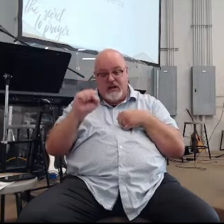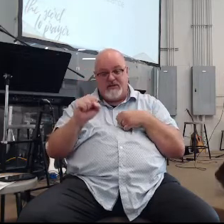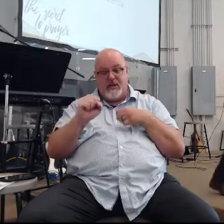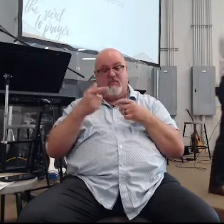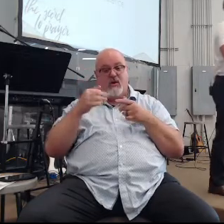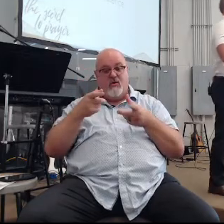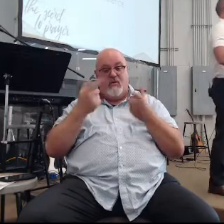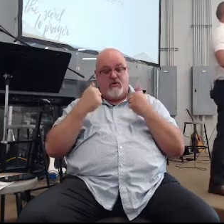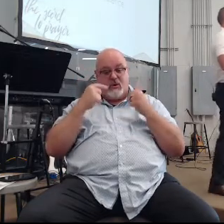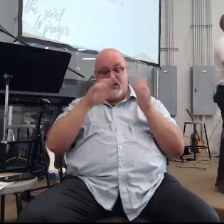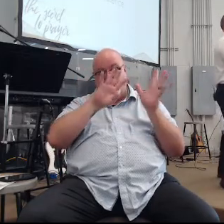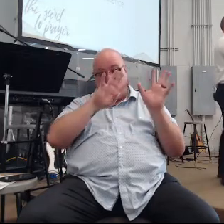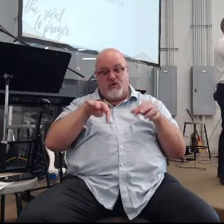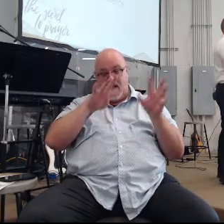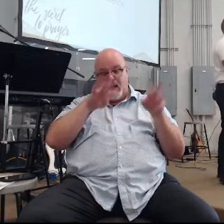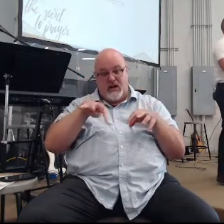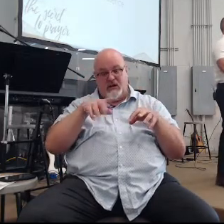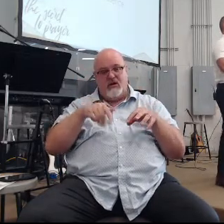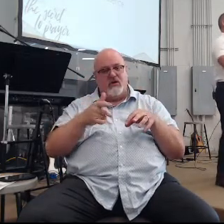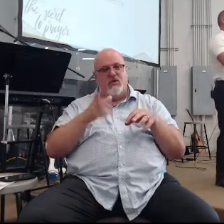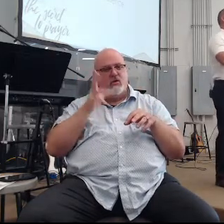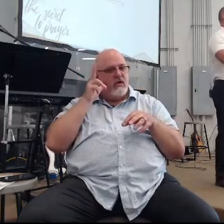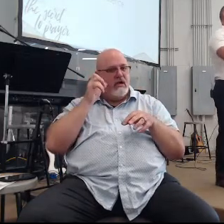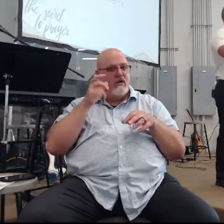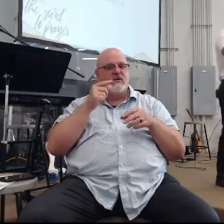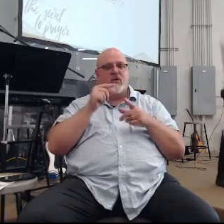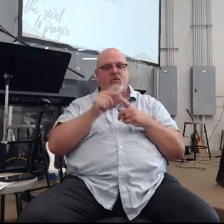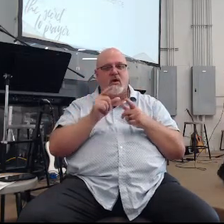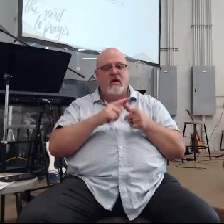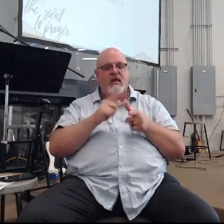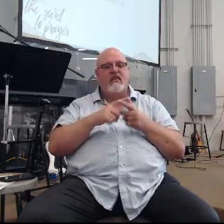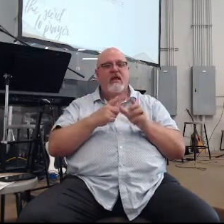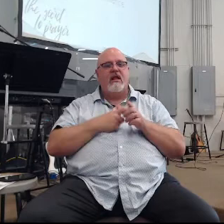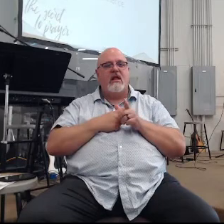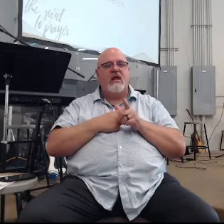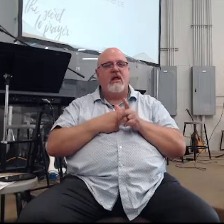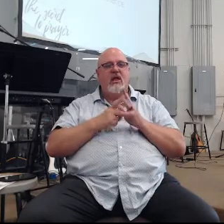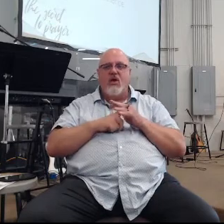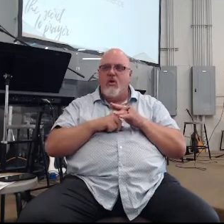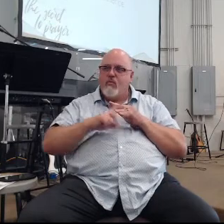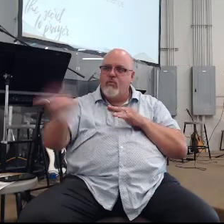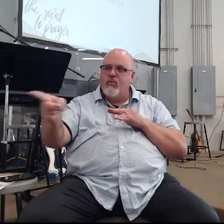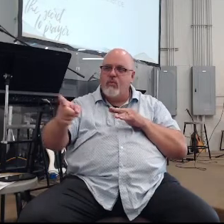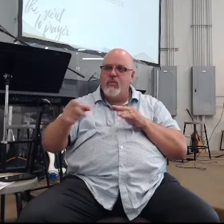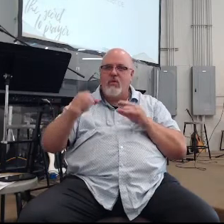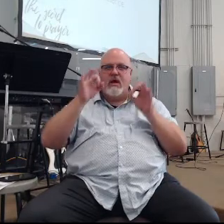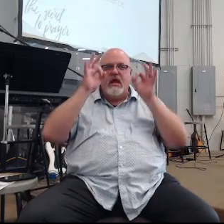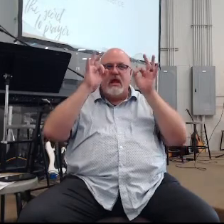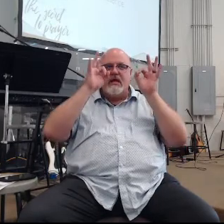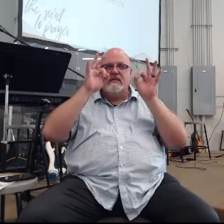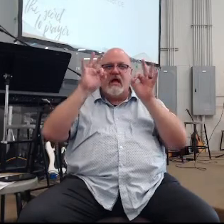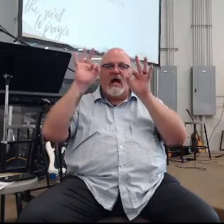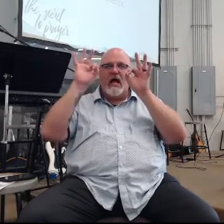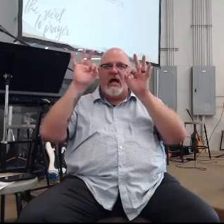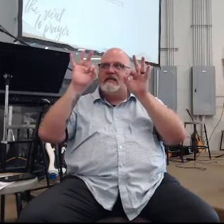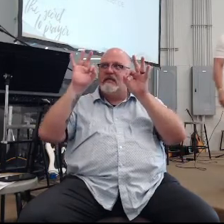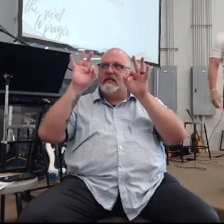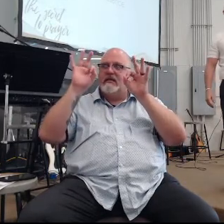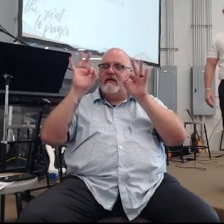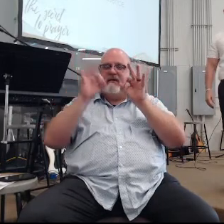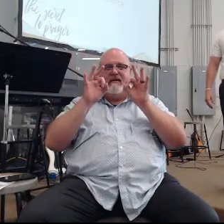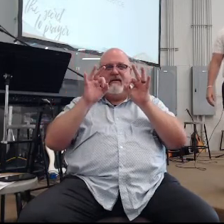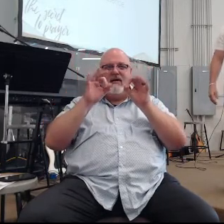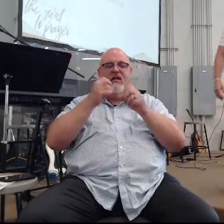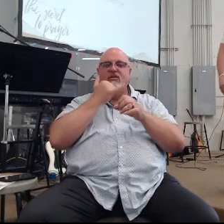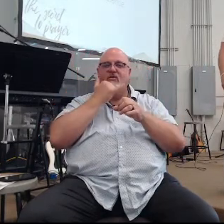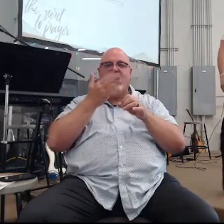see God bring rain to this person who hears a word and he runs how did he get there he got his eyes focused on the wrong thing because when he was calling